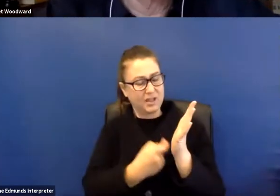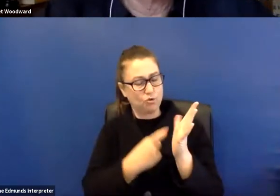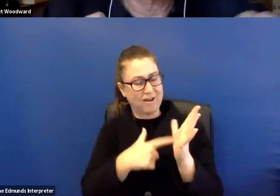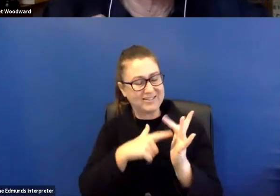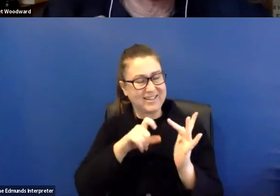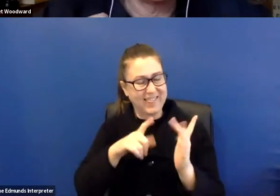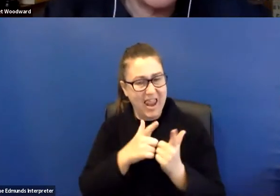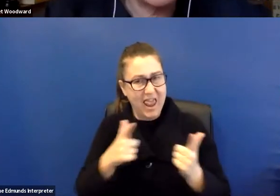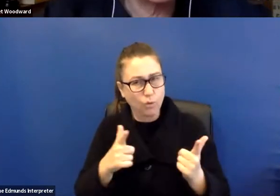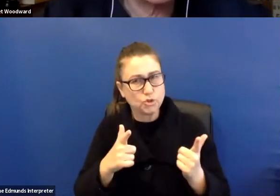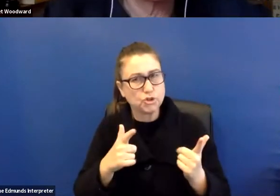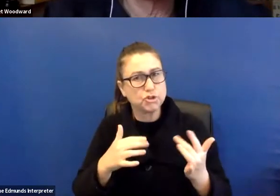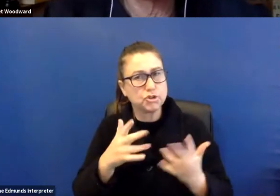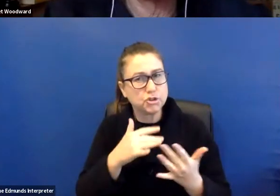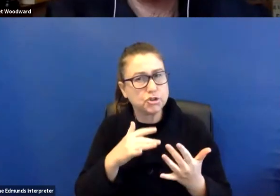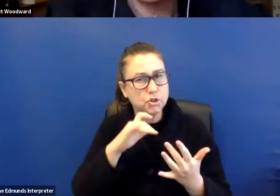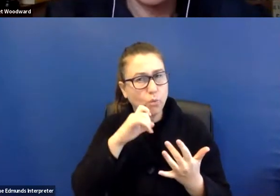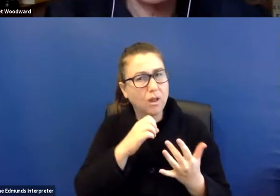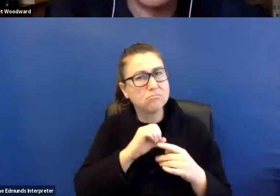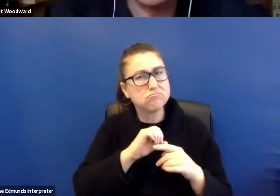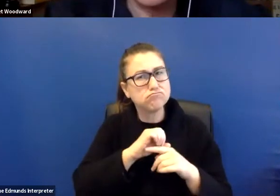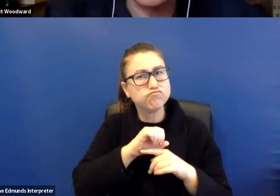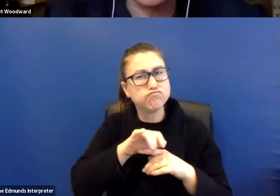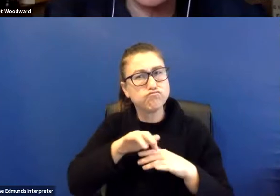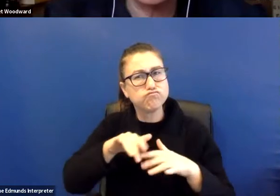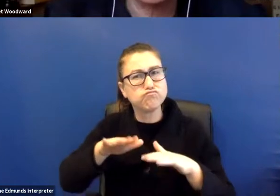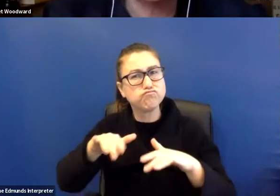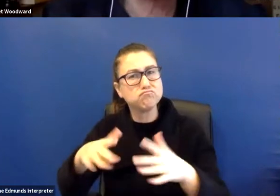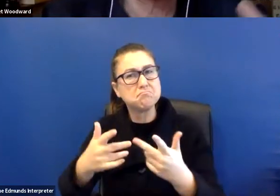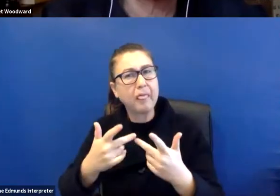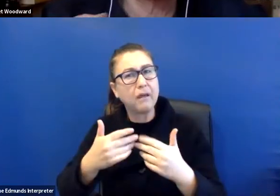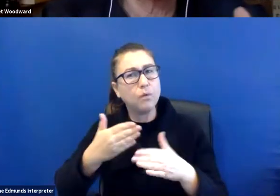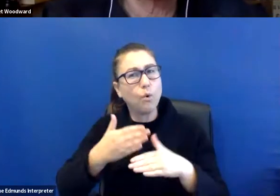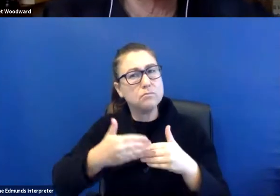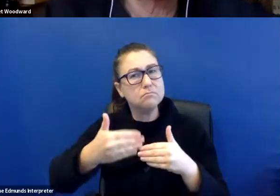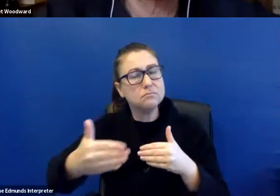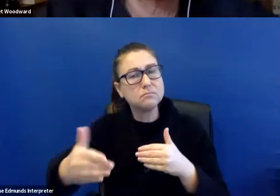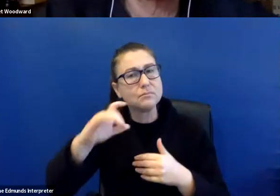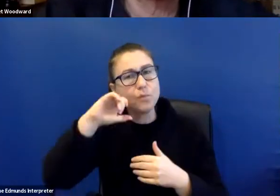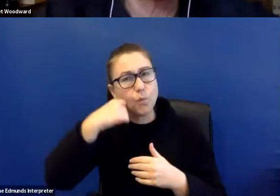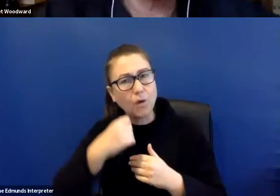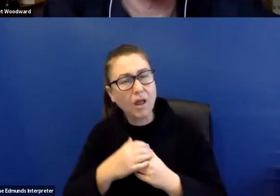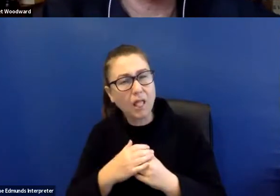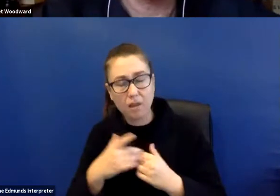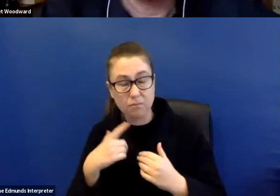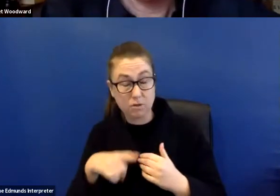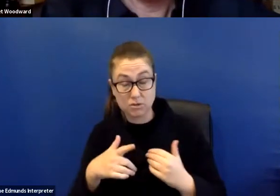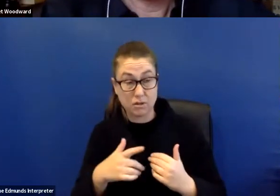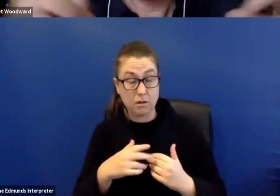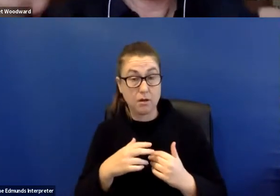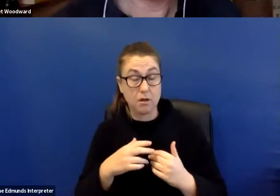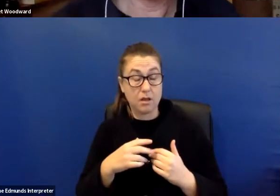filter into current and future projects, because it seemed to be such a significant